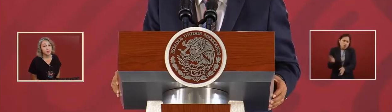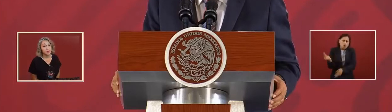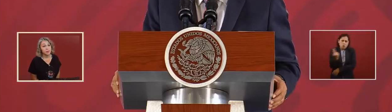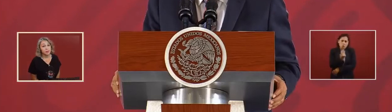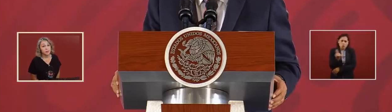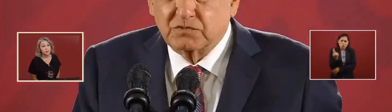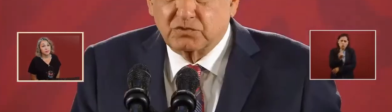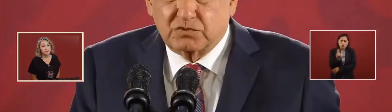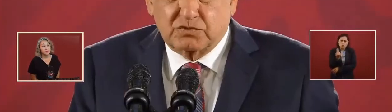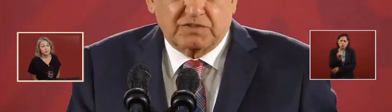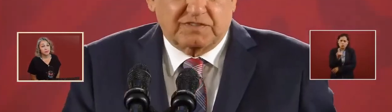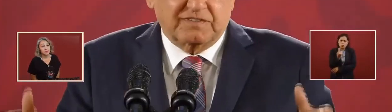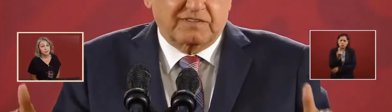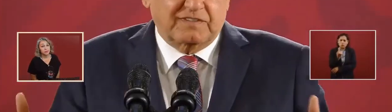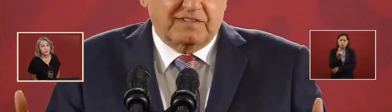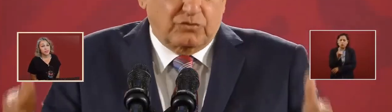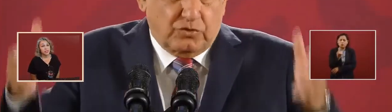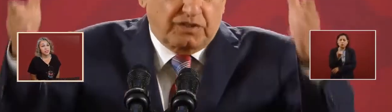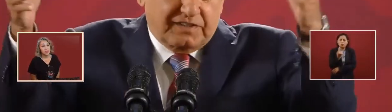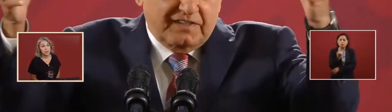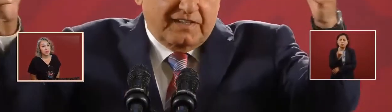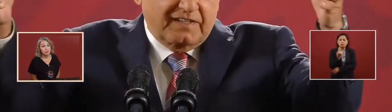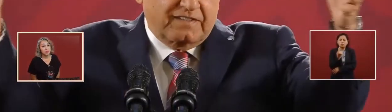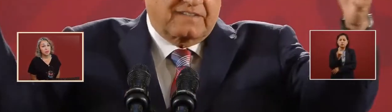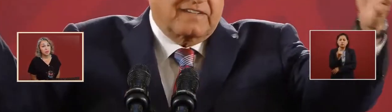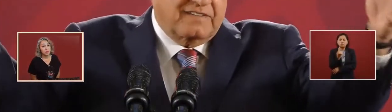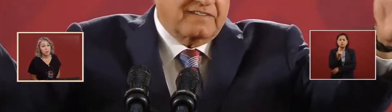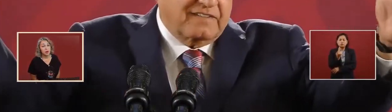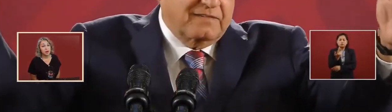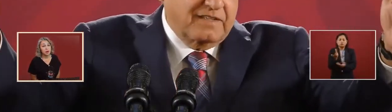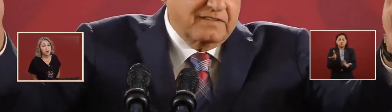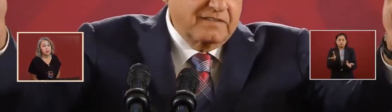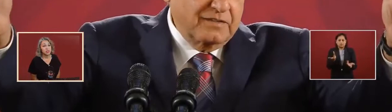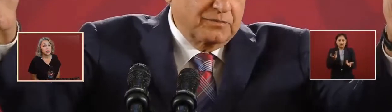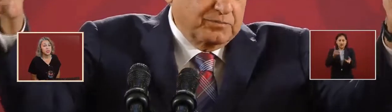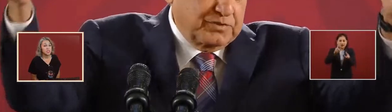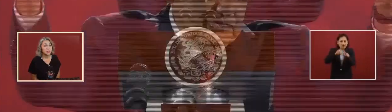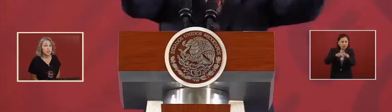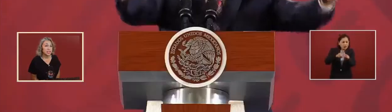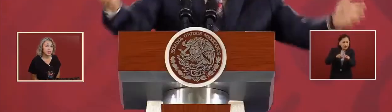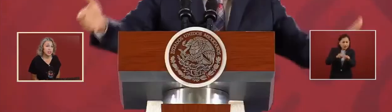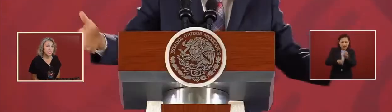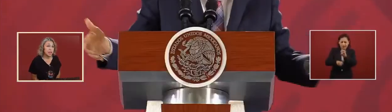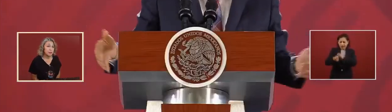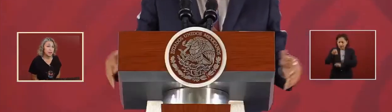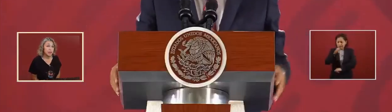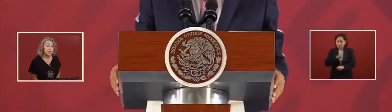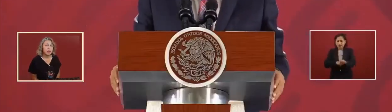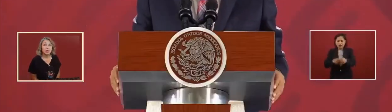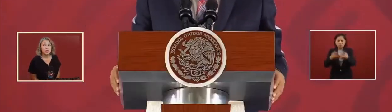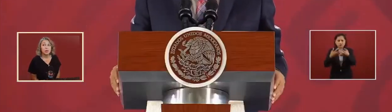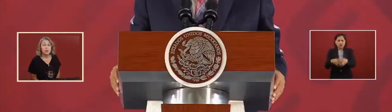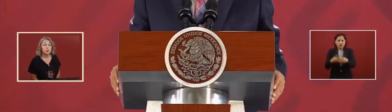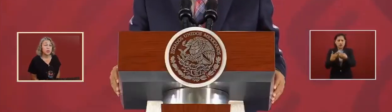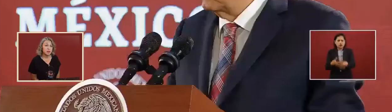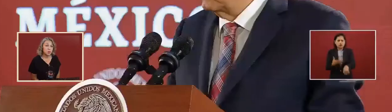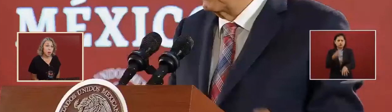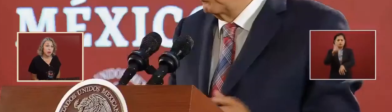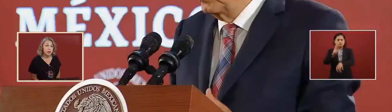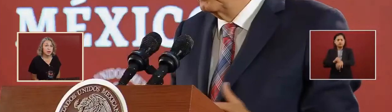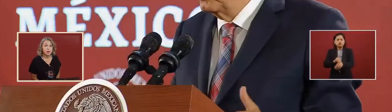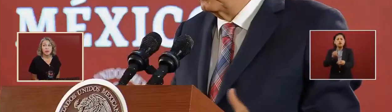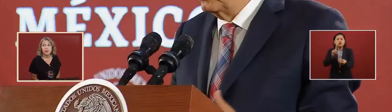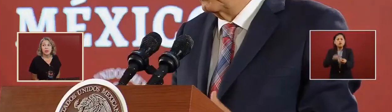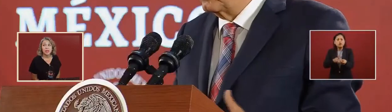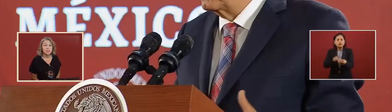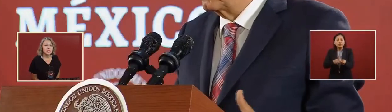so therefore where should these activities happen well where there's water it's the same thing